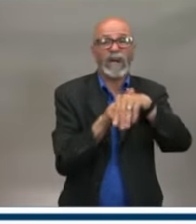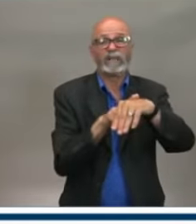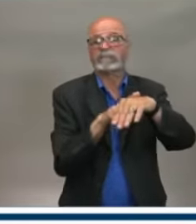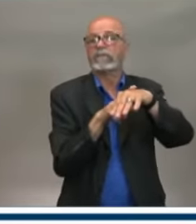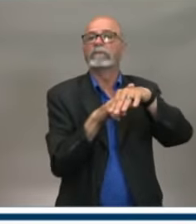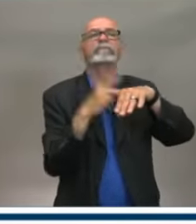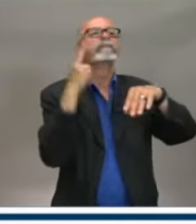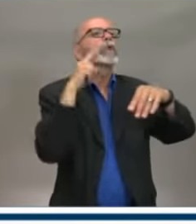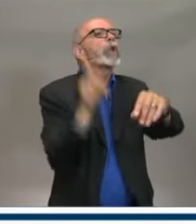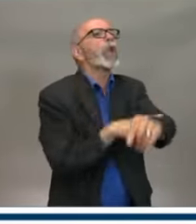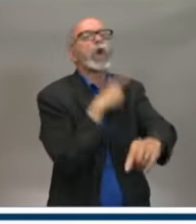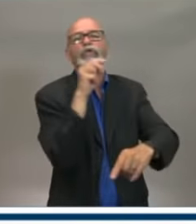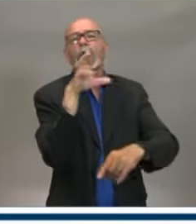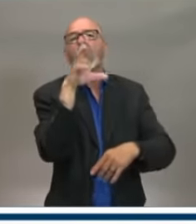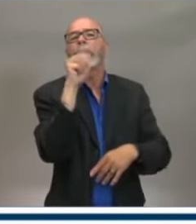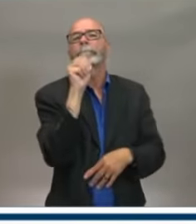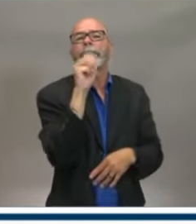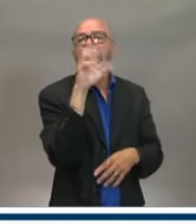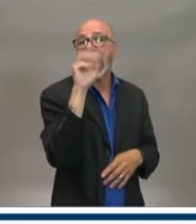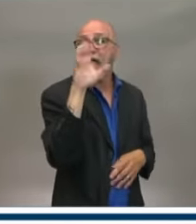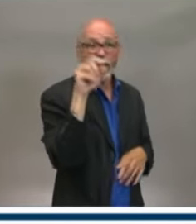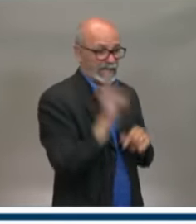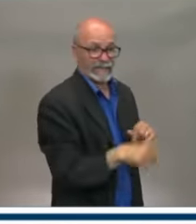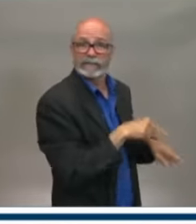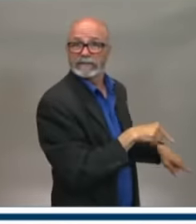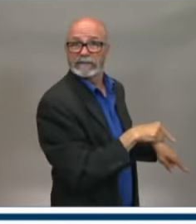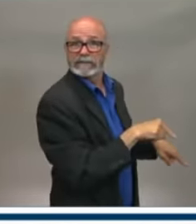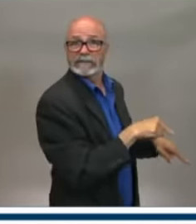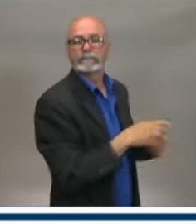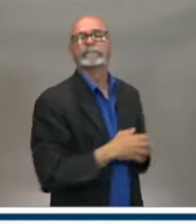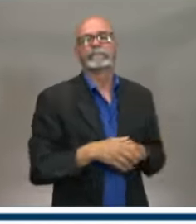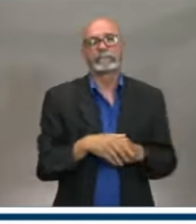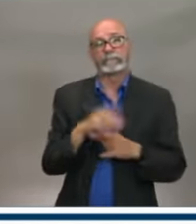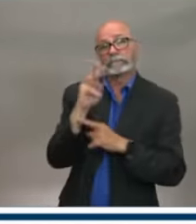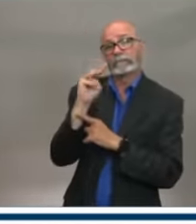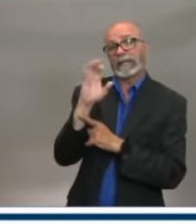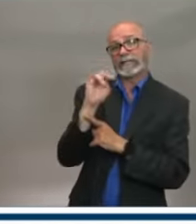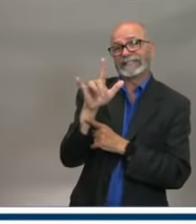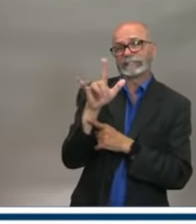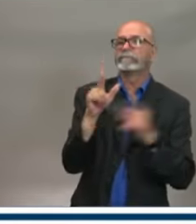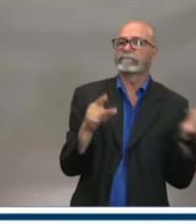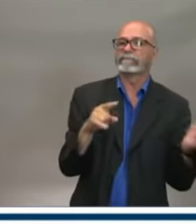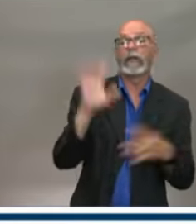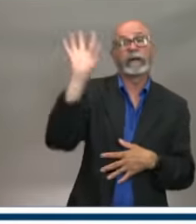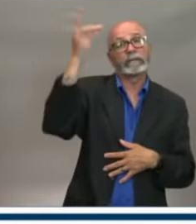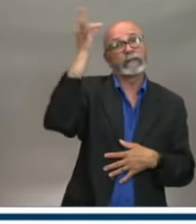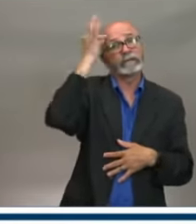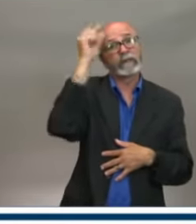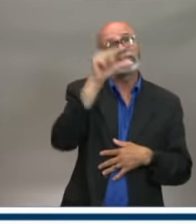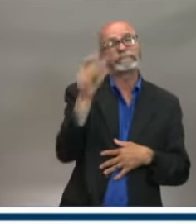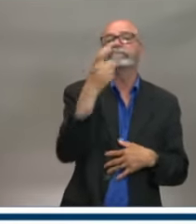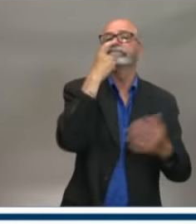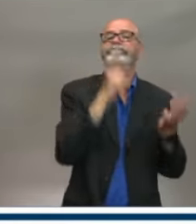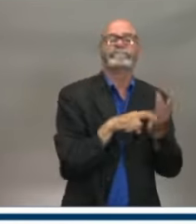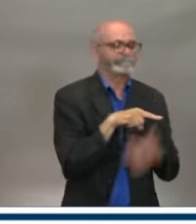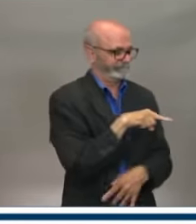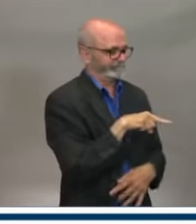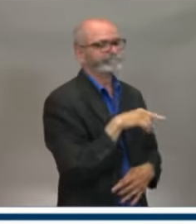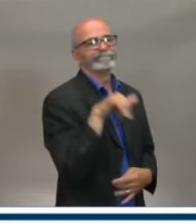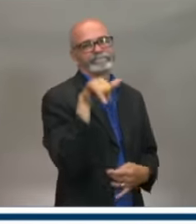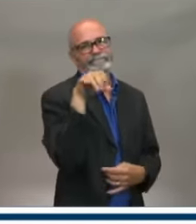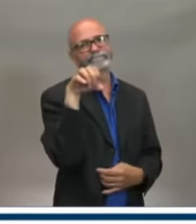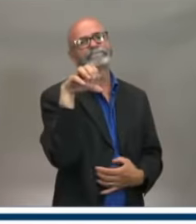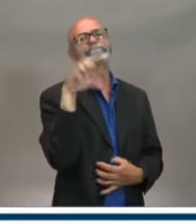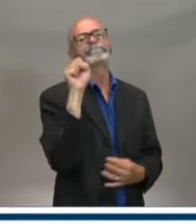Well, the federal government has acknowledged the issue on long-term care and the role it wanted to play. There's been ongoing